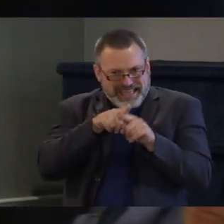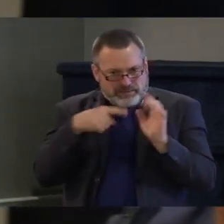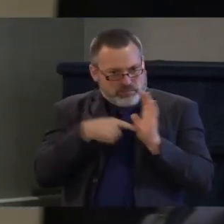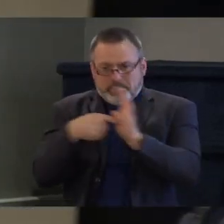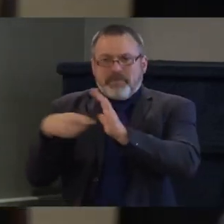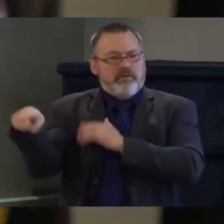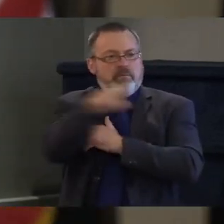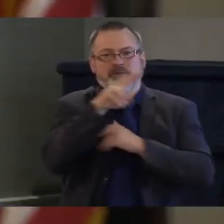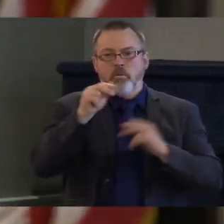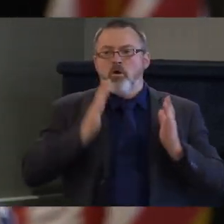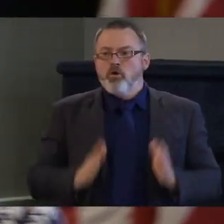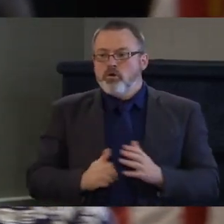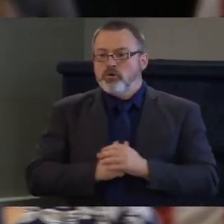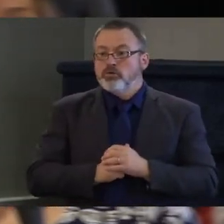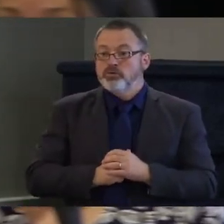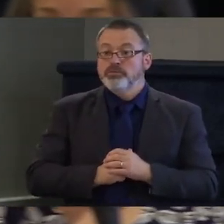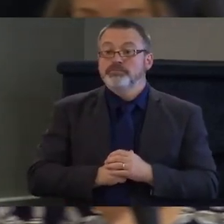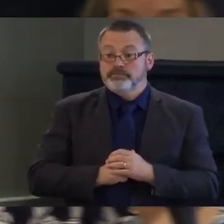leo madden